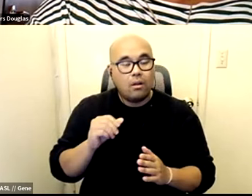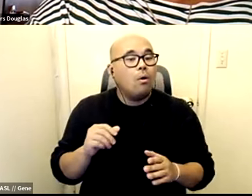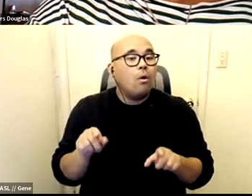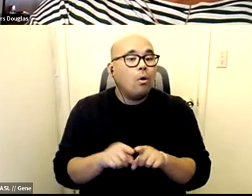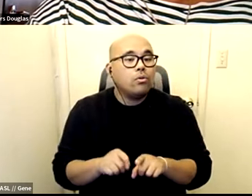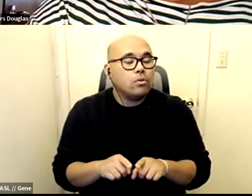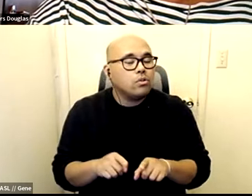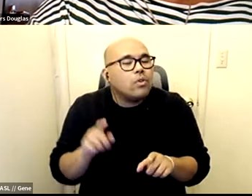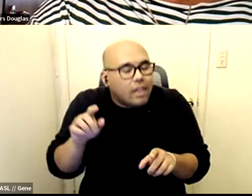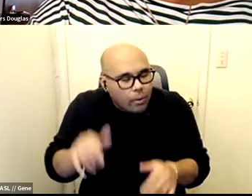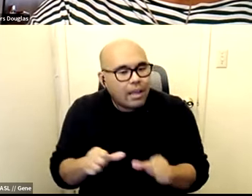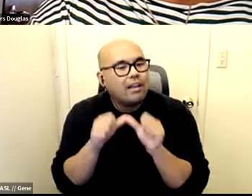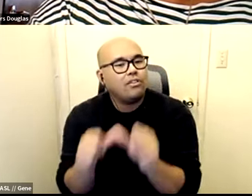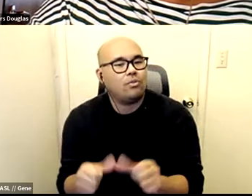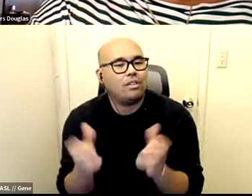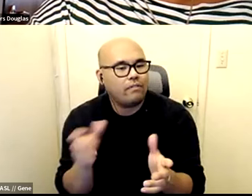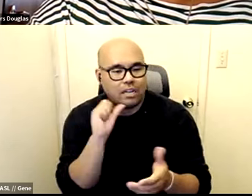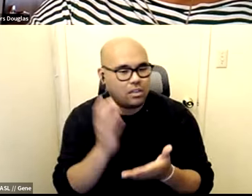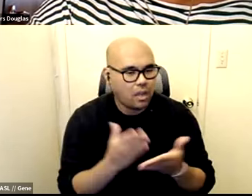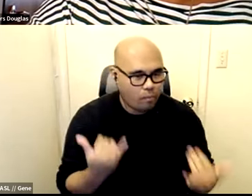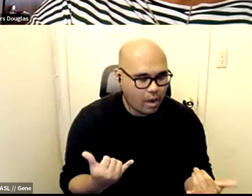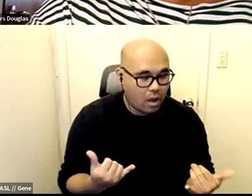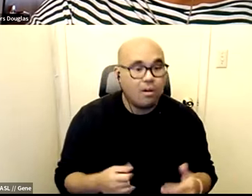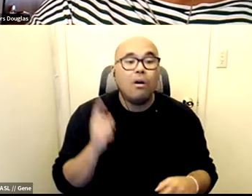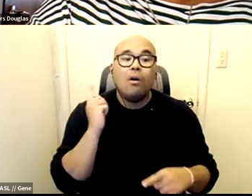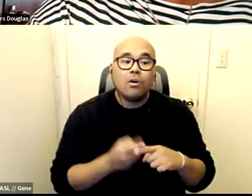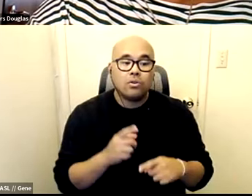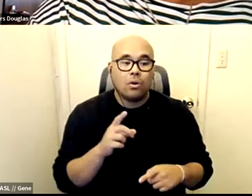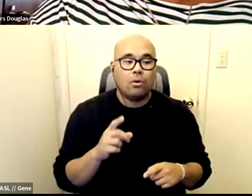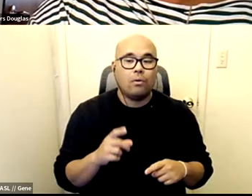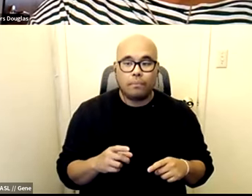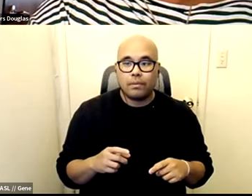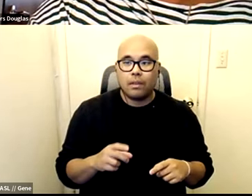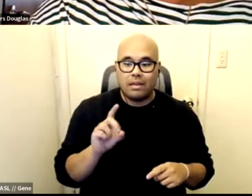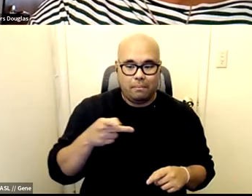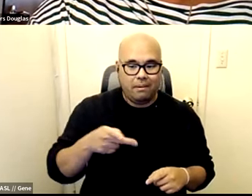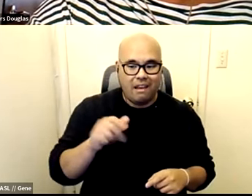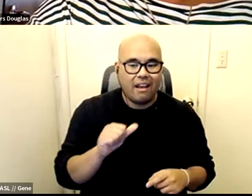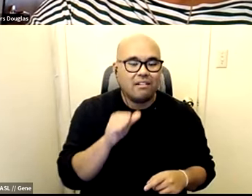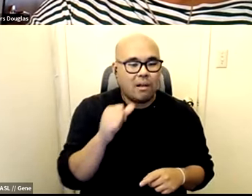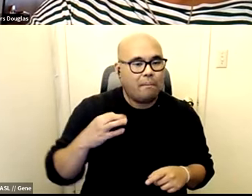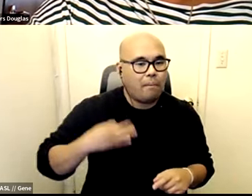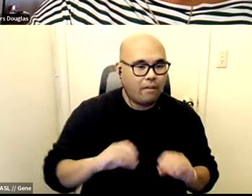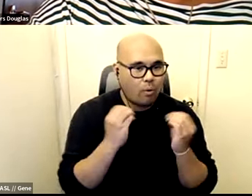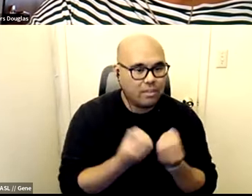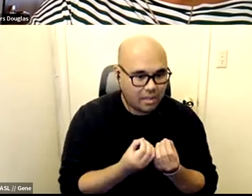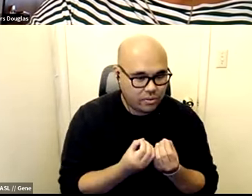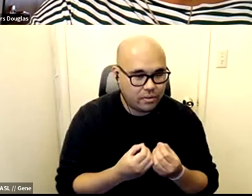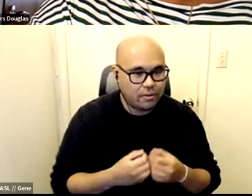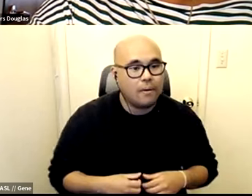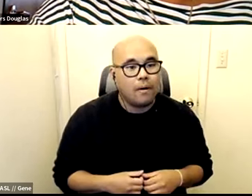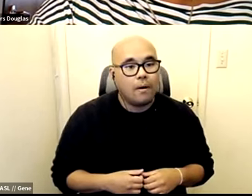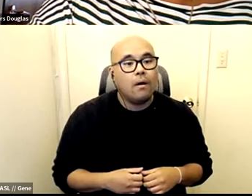conversation and then lastly you know drug policy alliance is a non-profit and we get by with the donations and support from